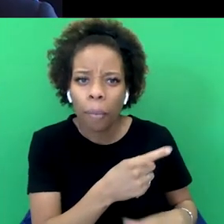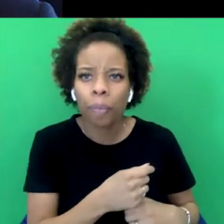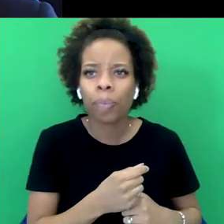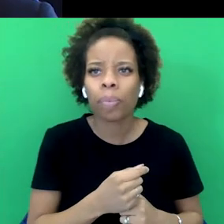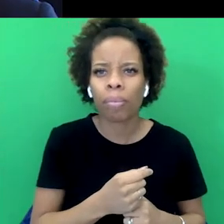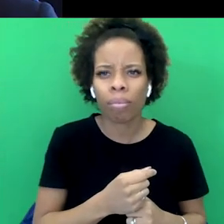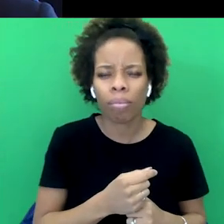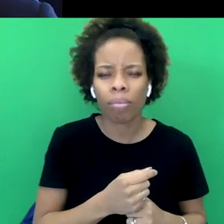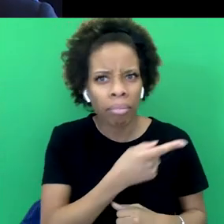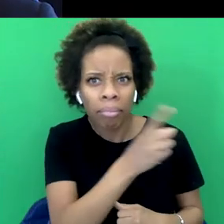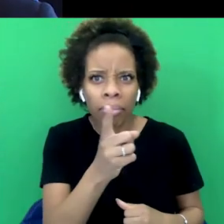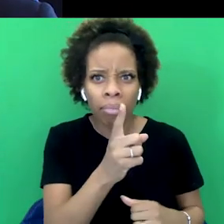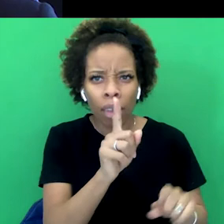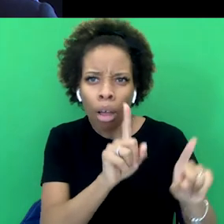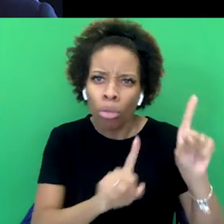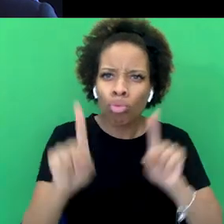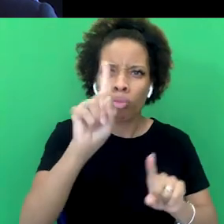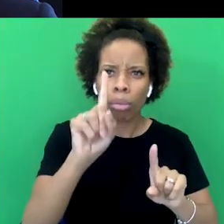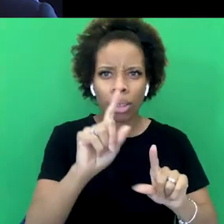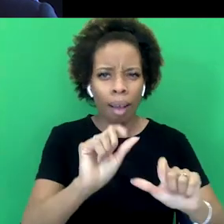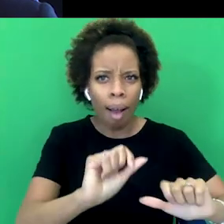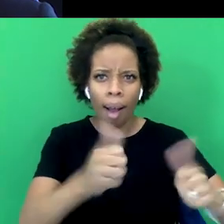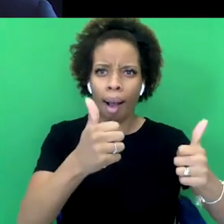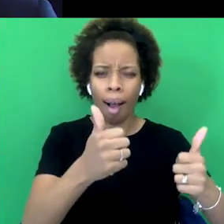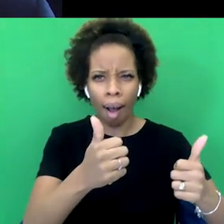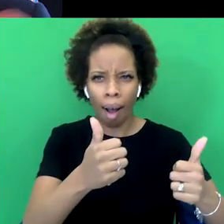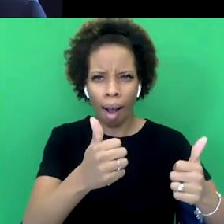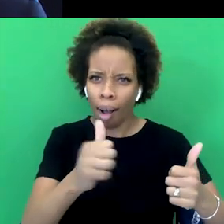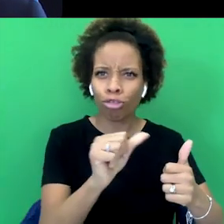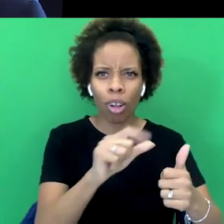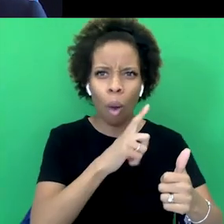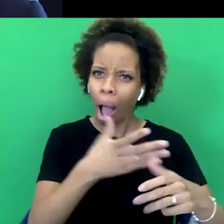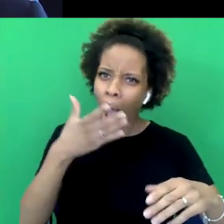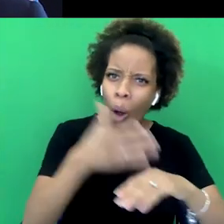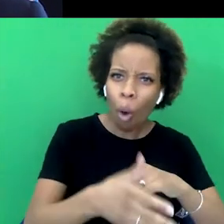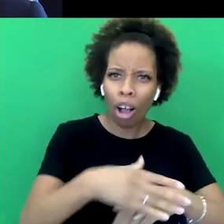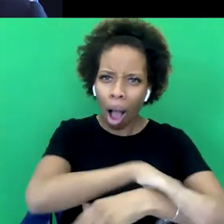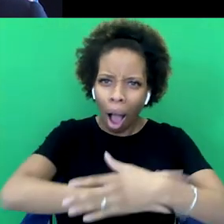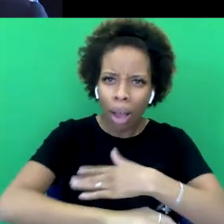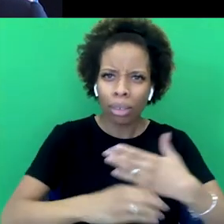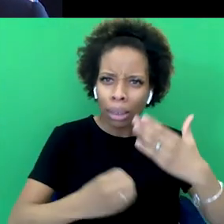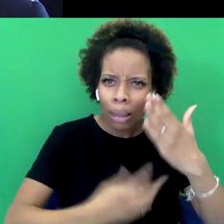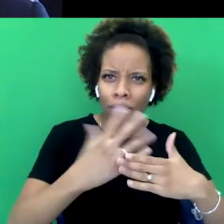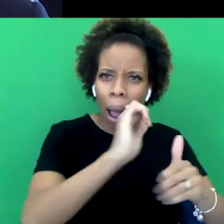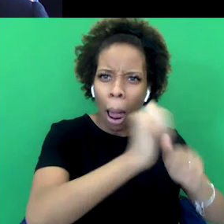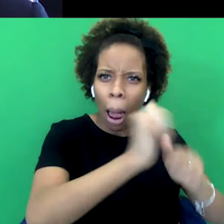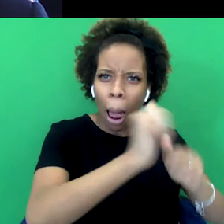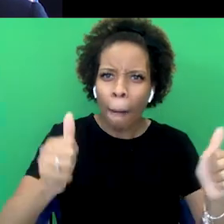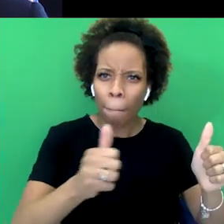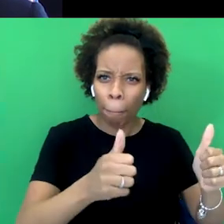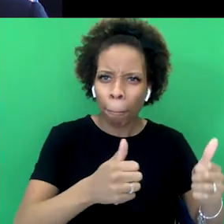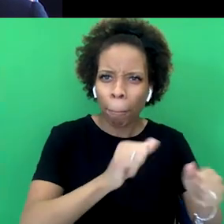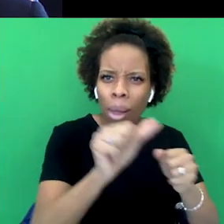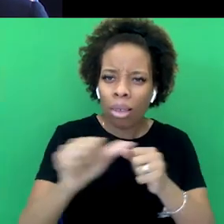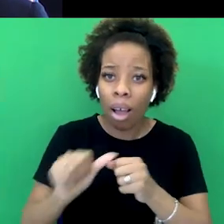supremacy is warranted, because they work harder, they're wealthier, their countries are more developed. And that